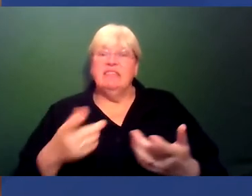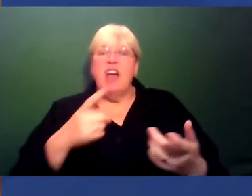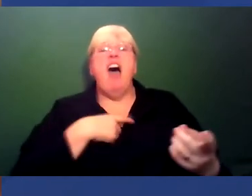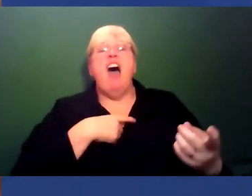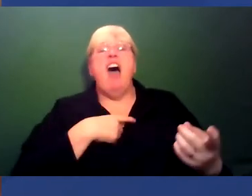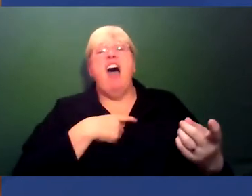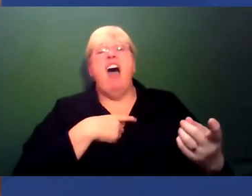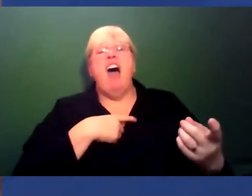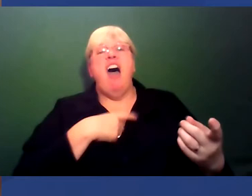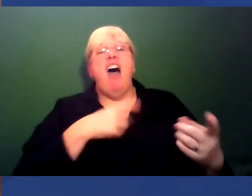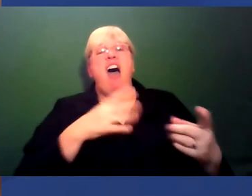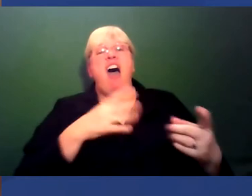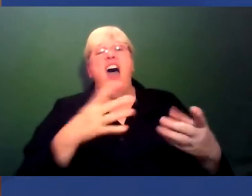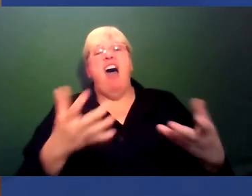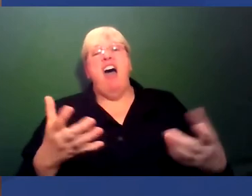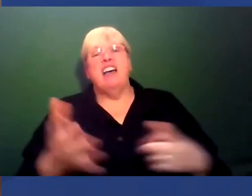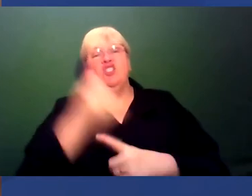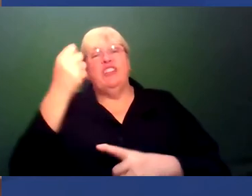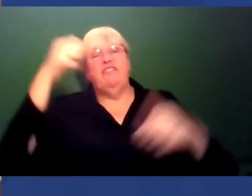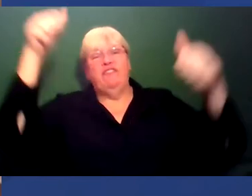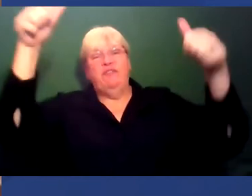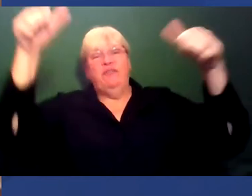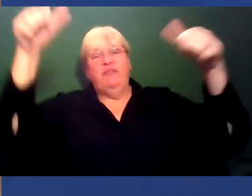so we can try and win this big grant.